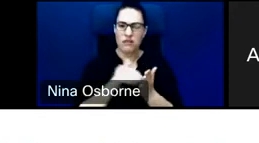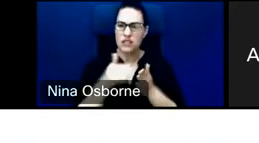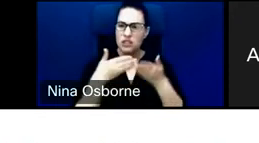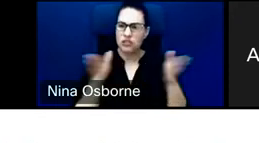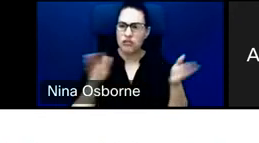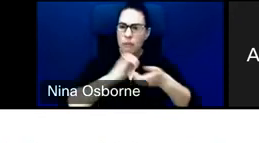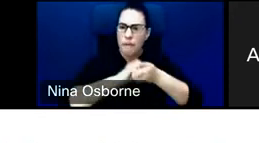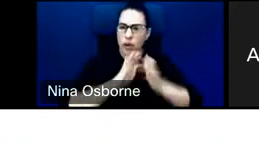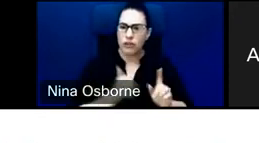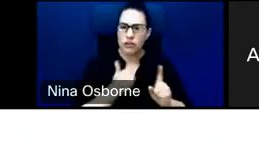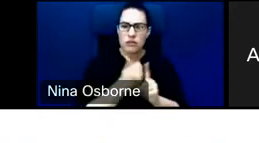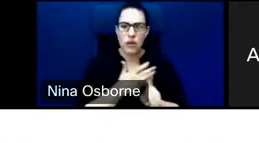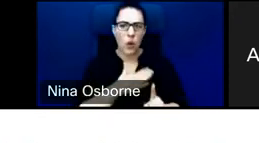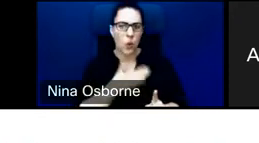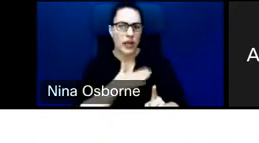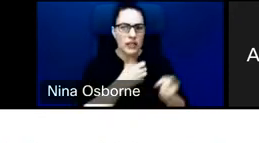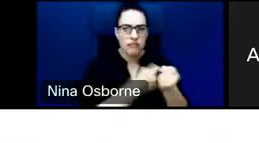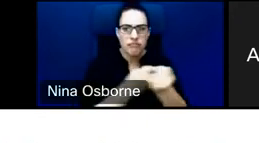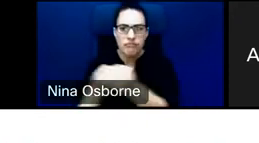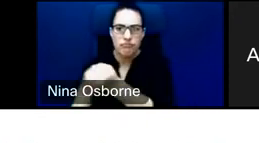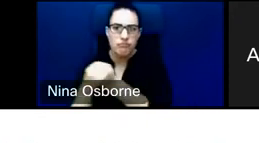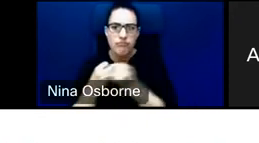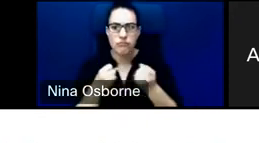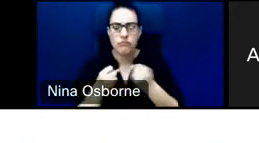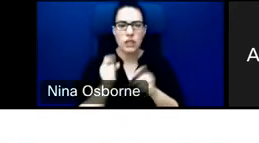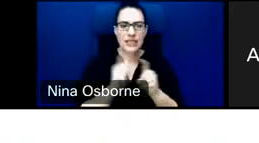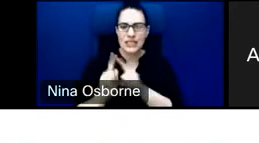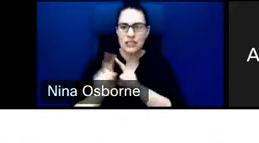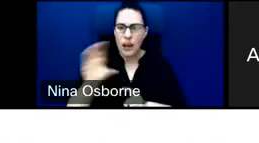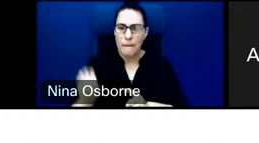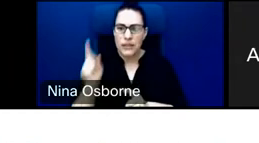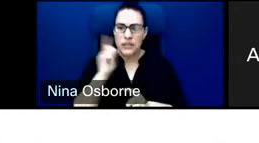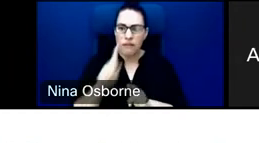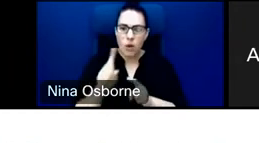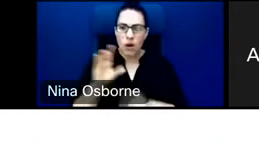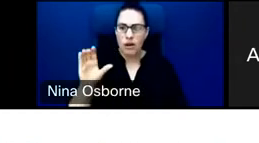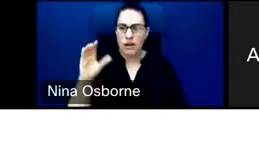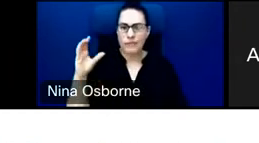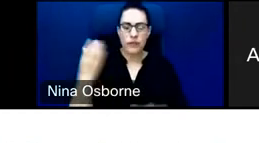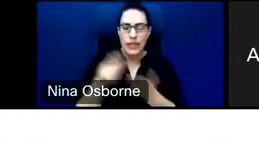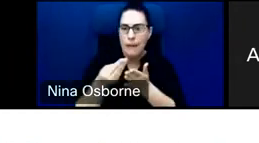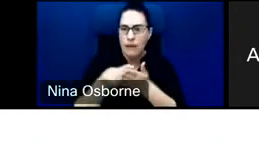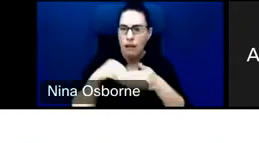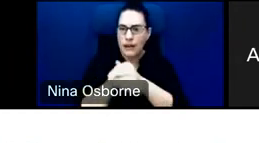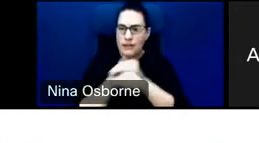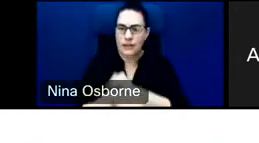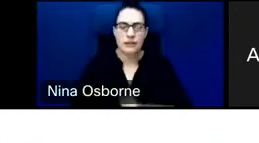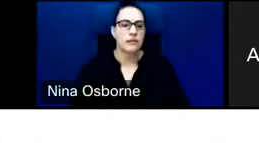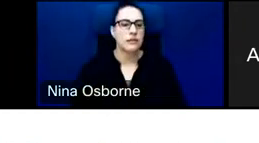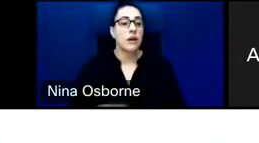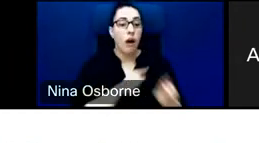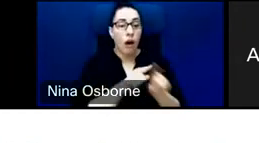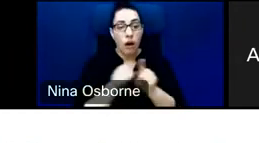to grow companies and emerging markets to get access to capital. It also helps us to support portfolio companies